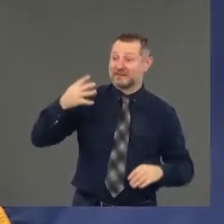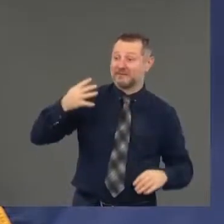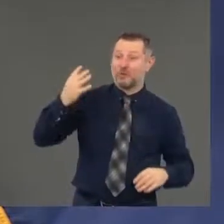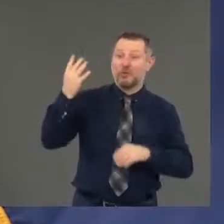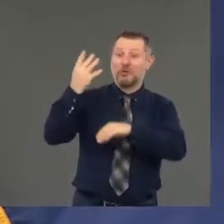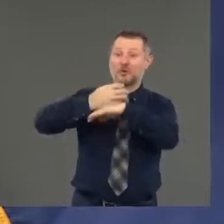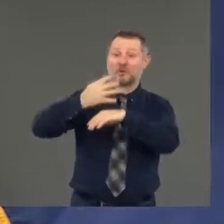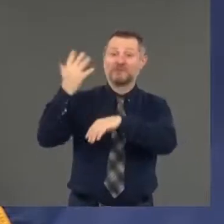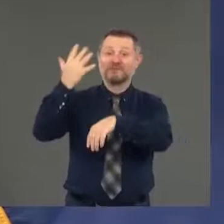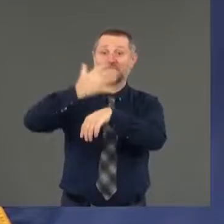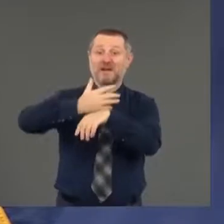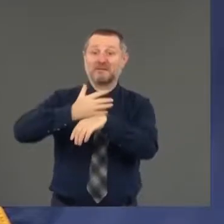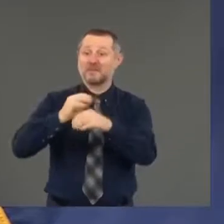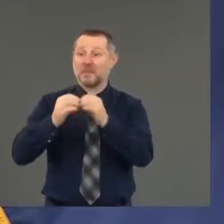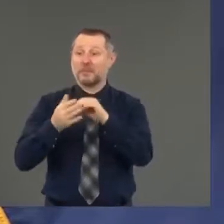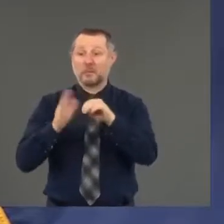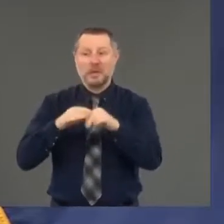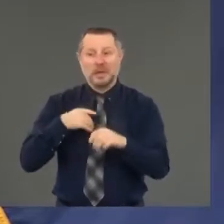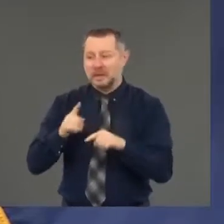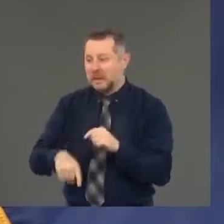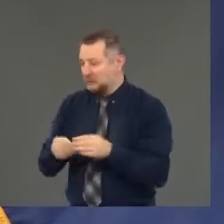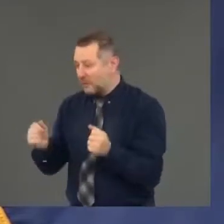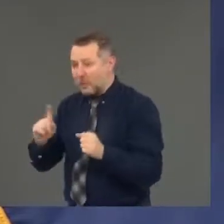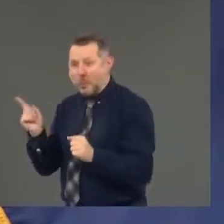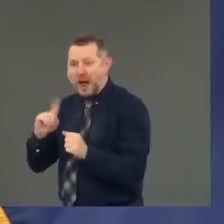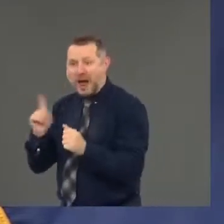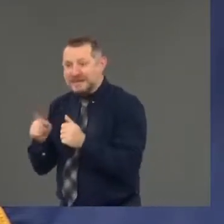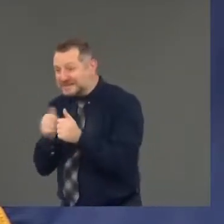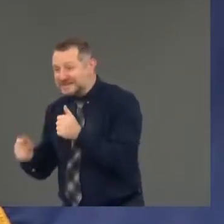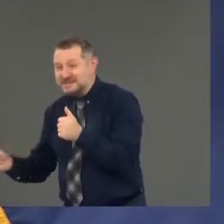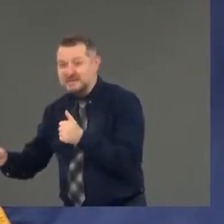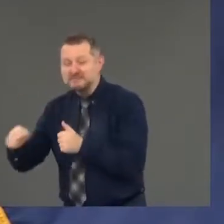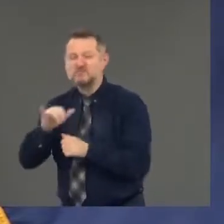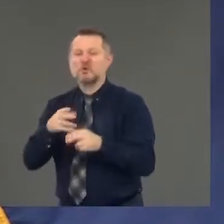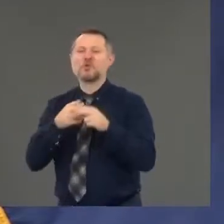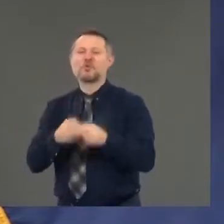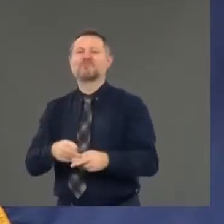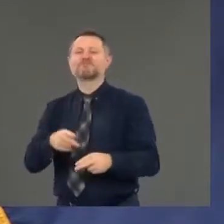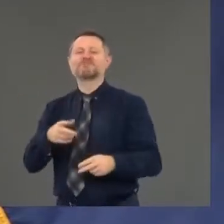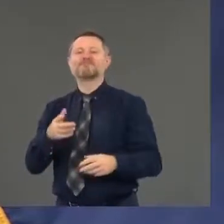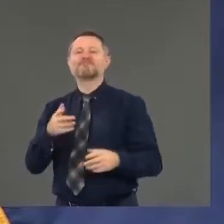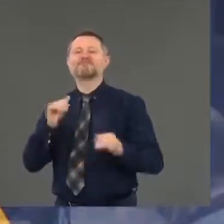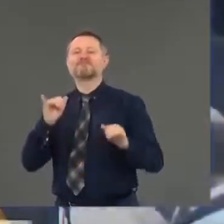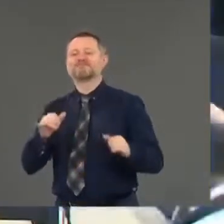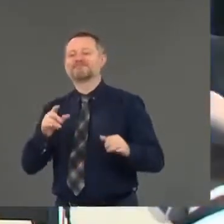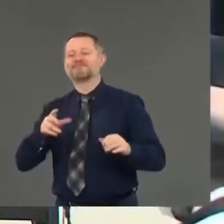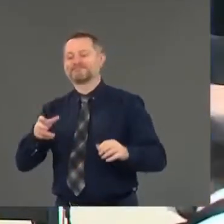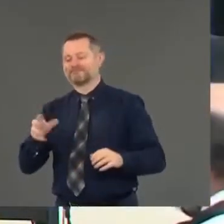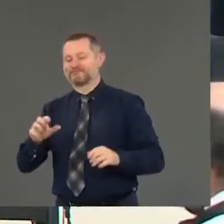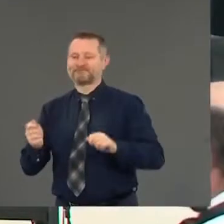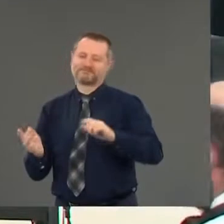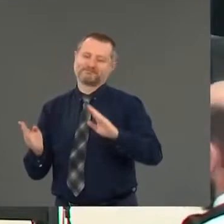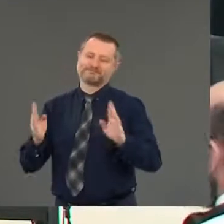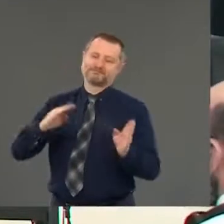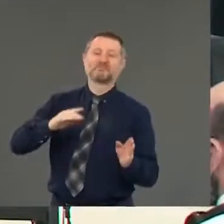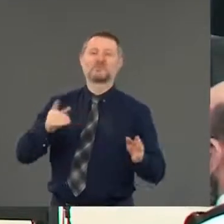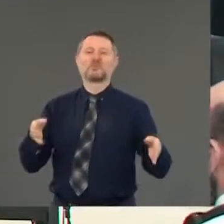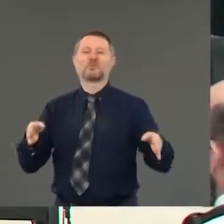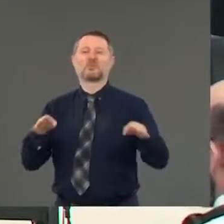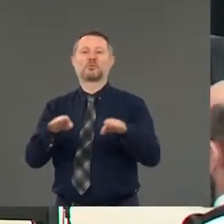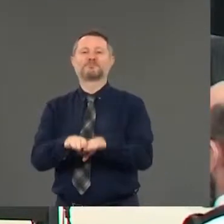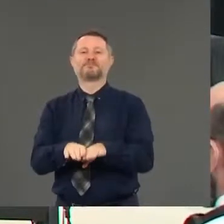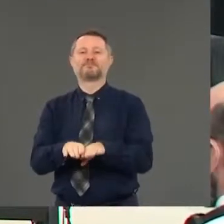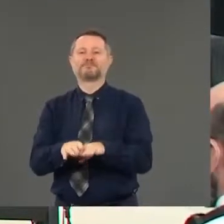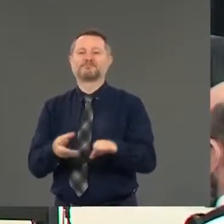you can't stop it, and you can't address it, then you have an issue. Then you'd have to start to dial back the valve, right? That's correct. One thing is,